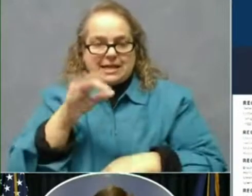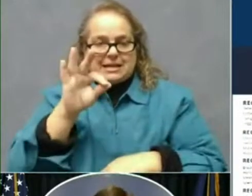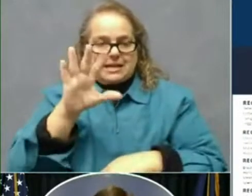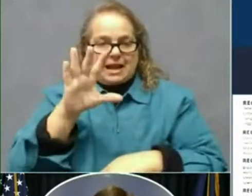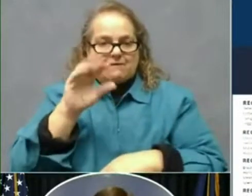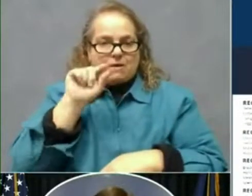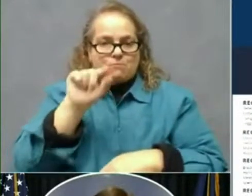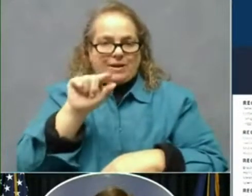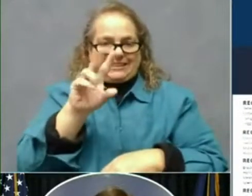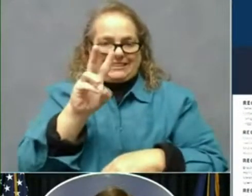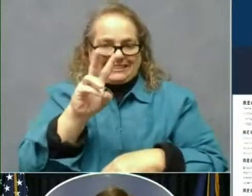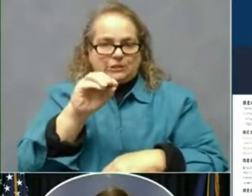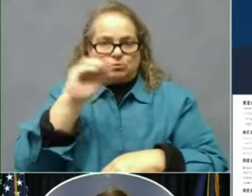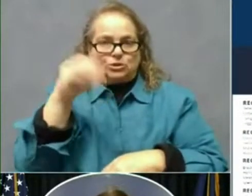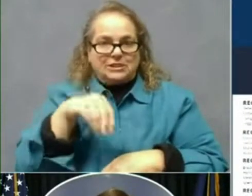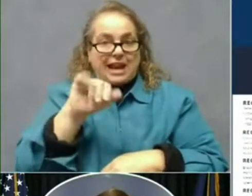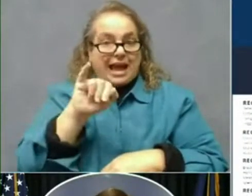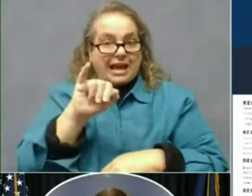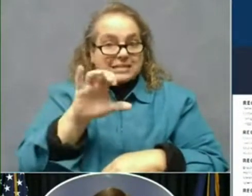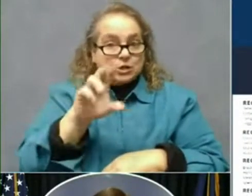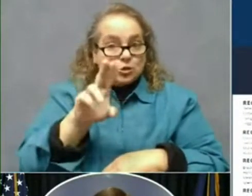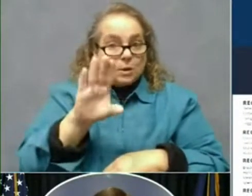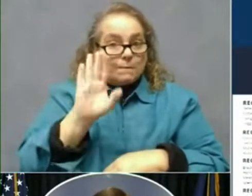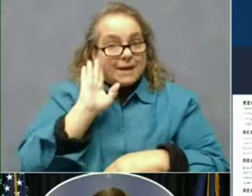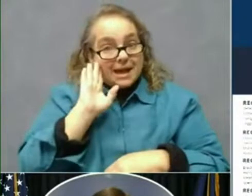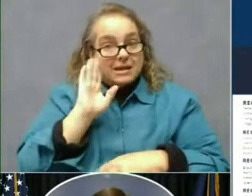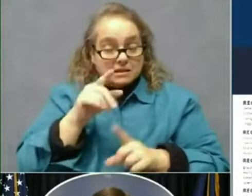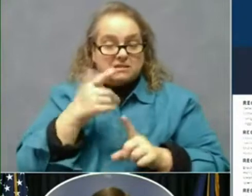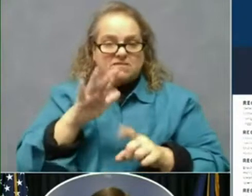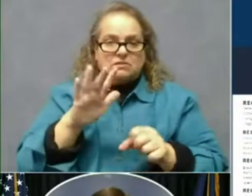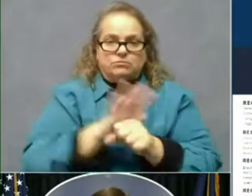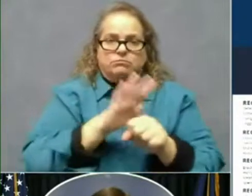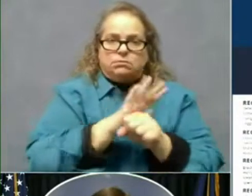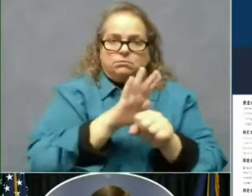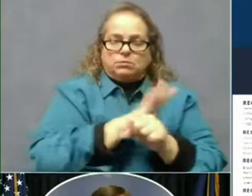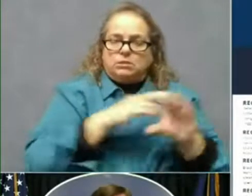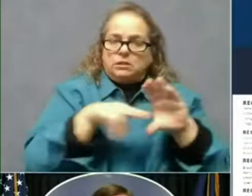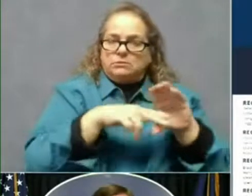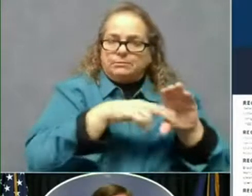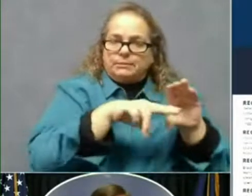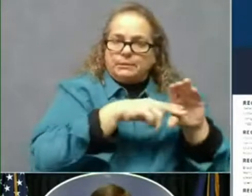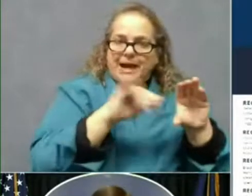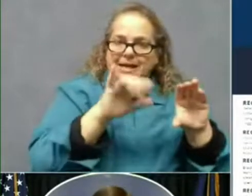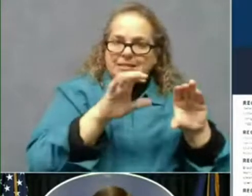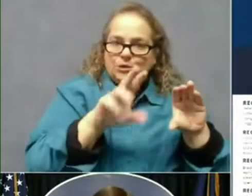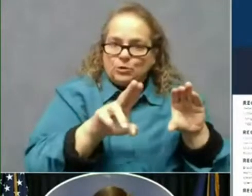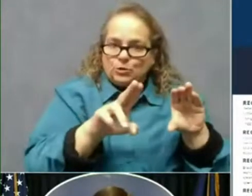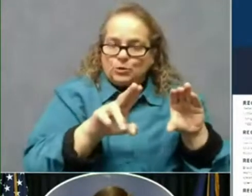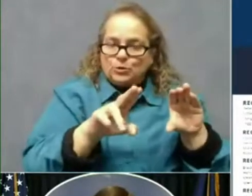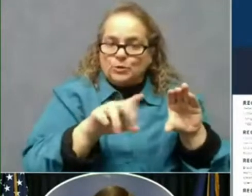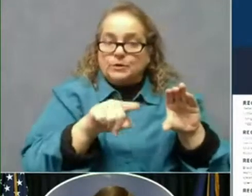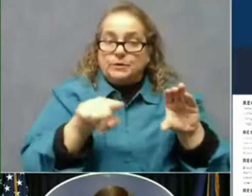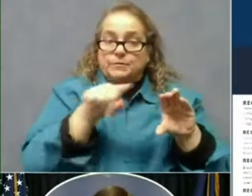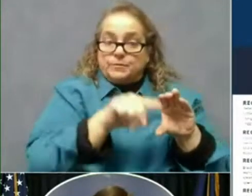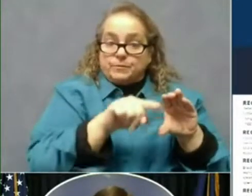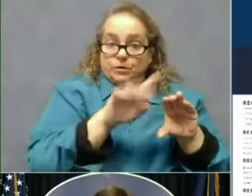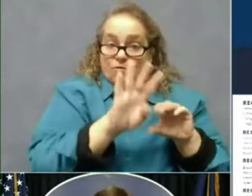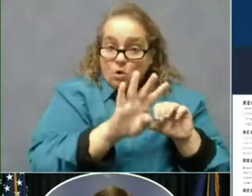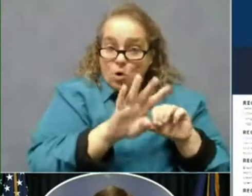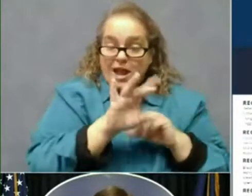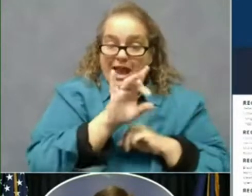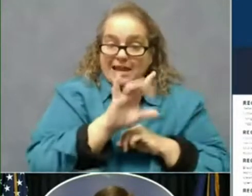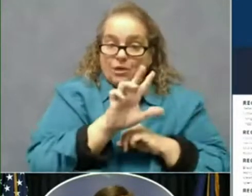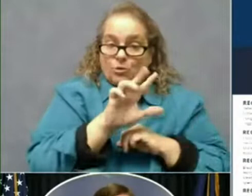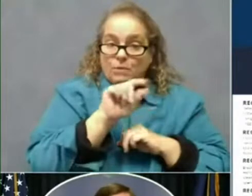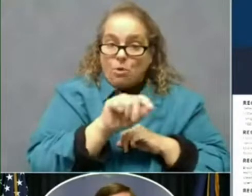ICU beds filled. Now obviously if you just go over to four while it's in the red 83.3 percent